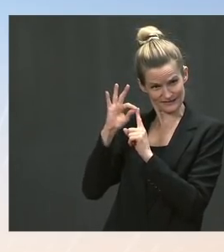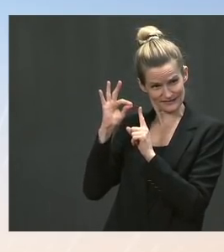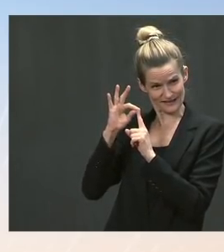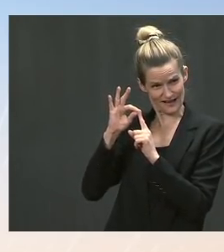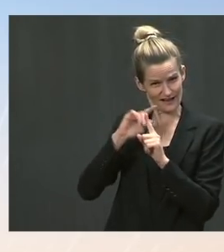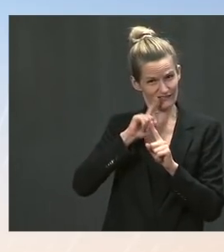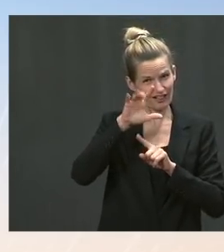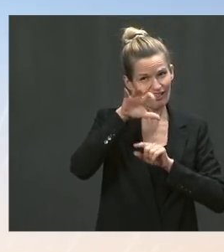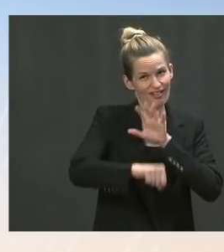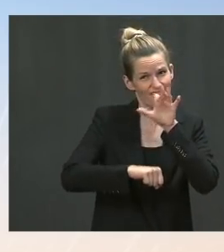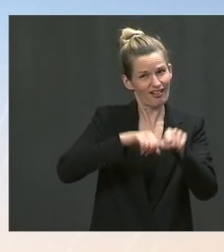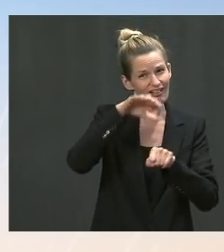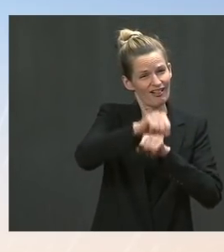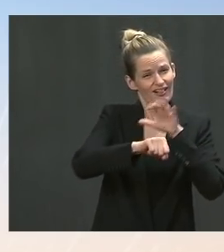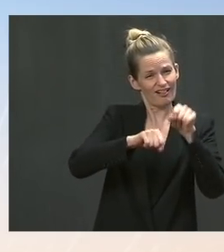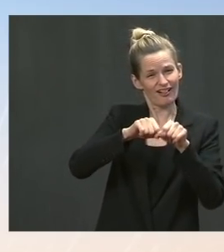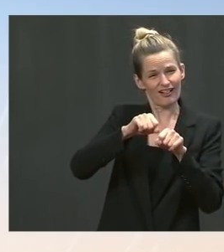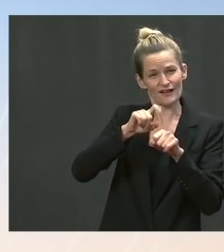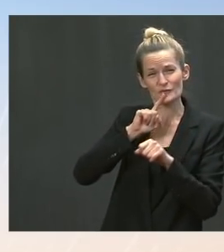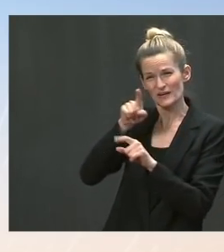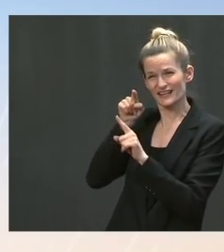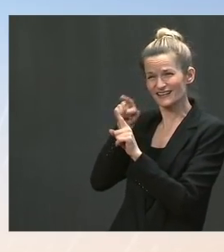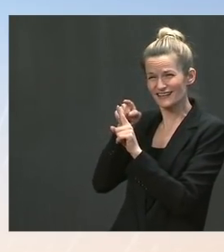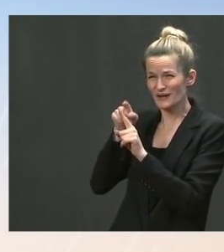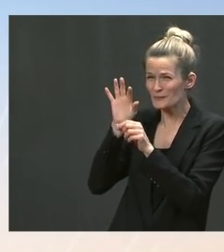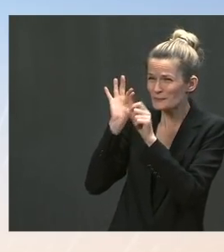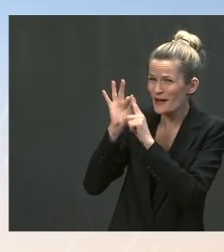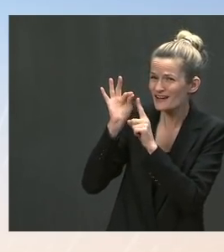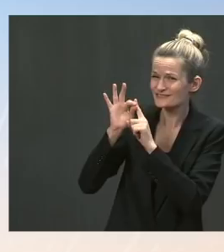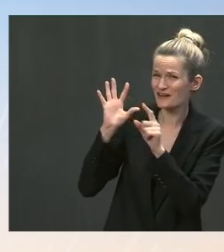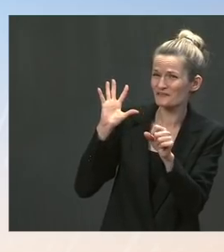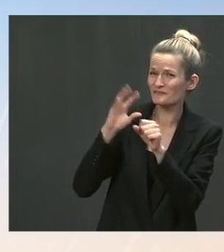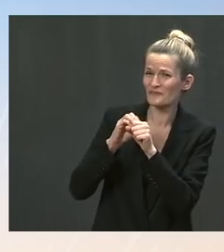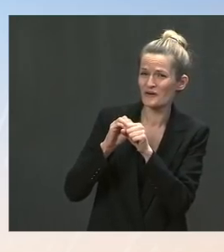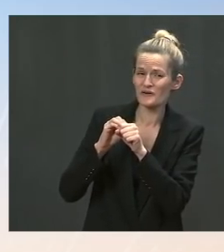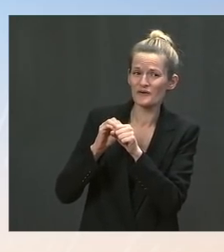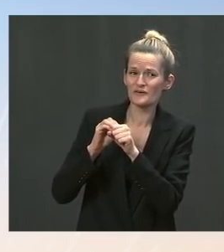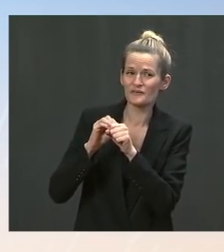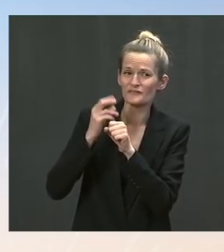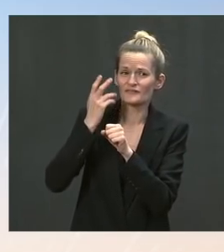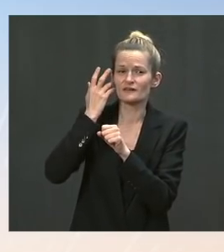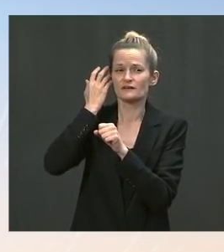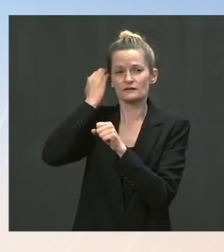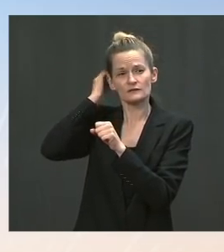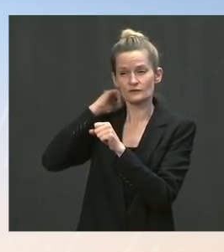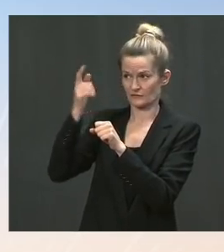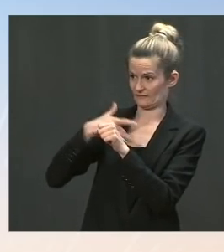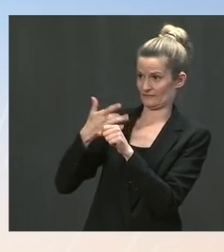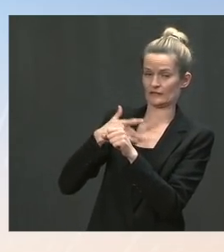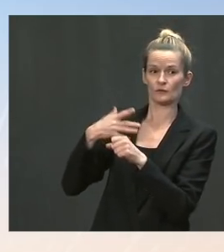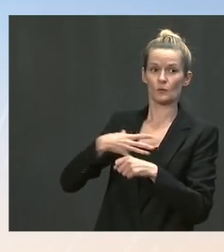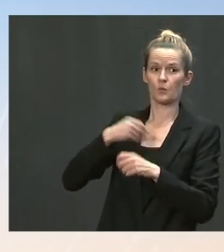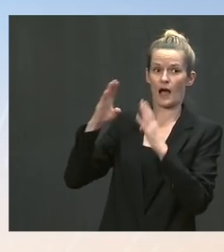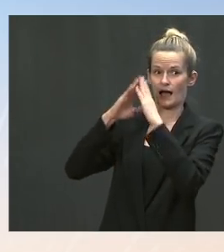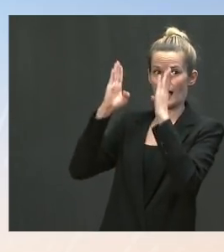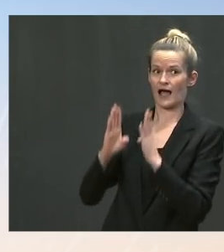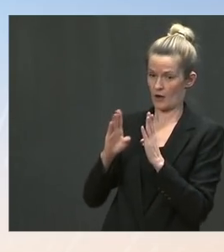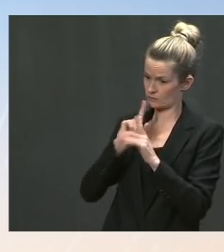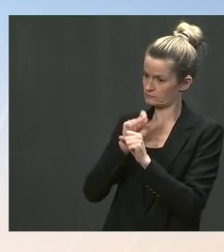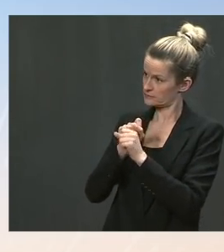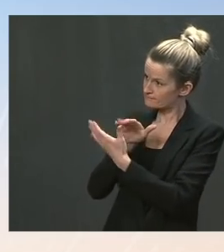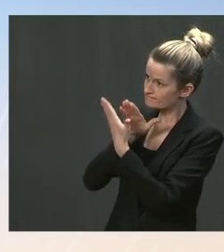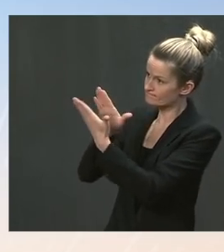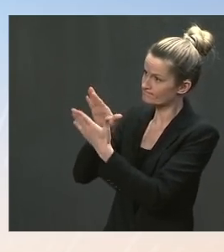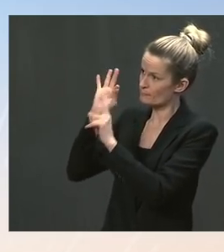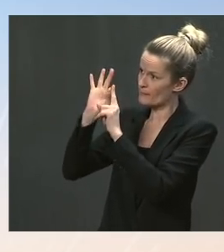Pakistan is our enemy, our neighbor, our friend. What do you think? Which rule Pakistan should play to bring